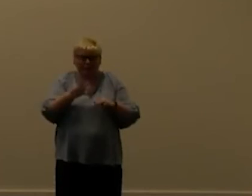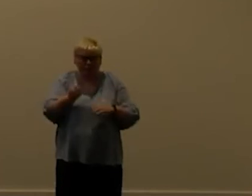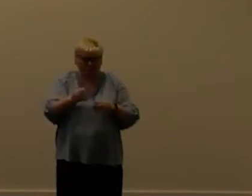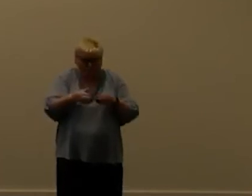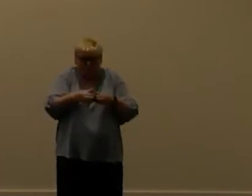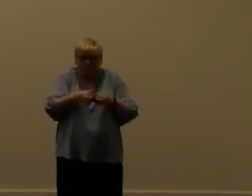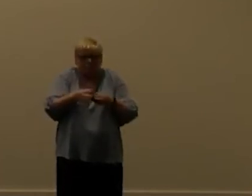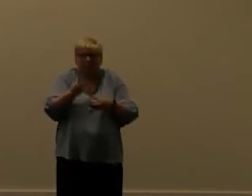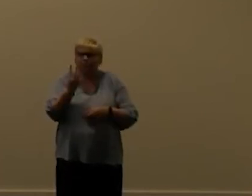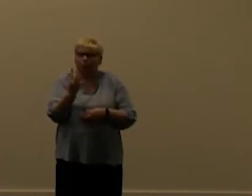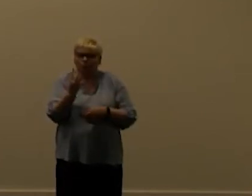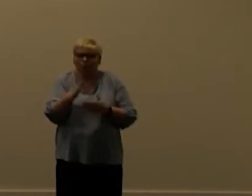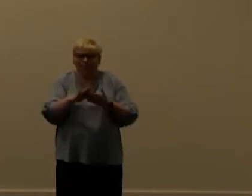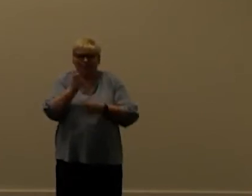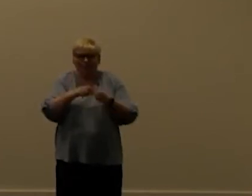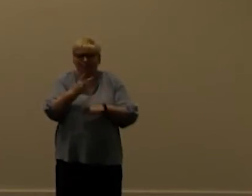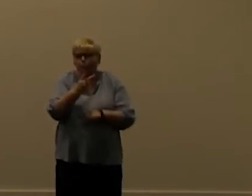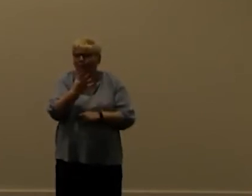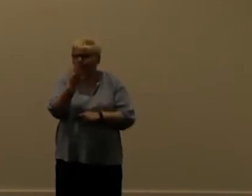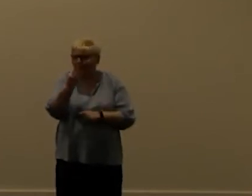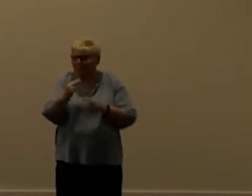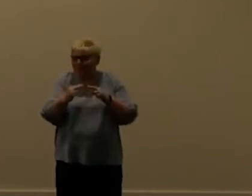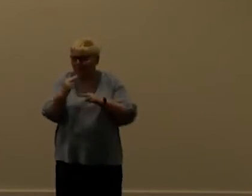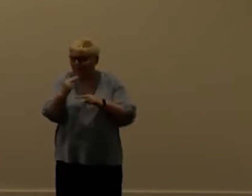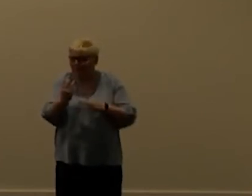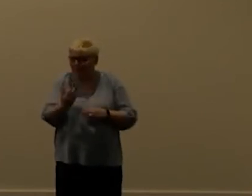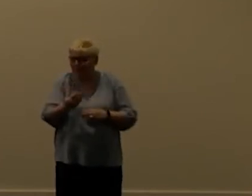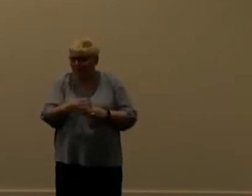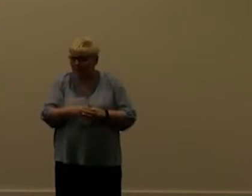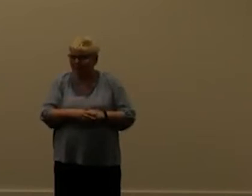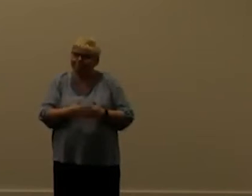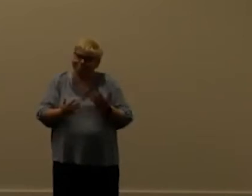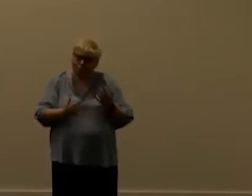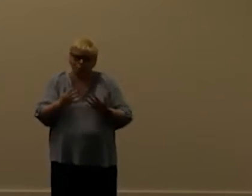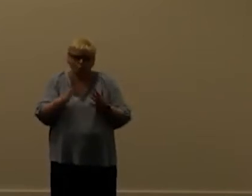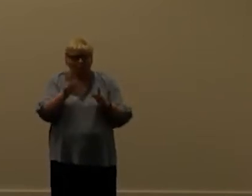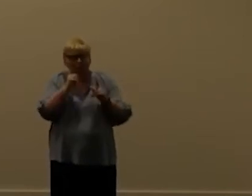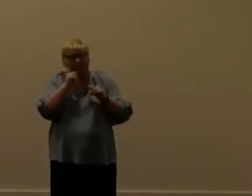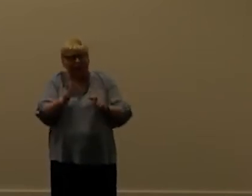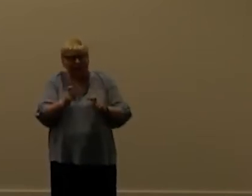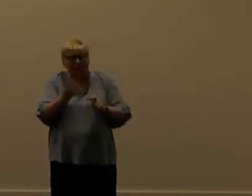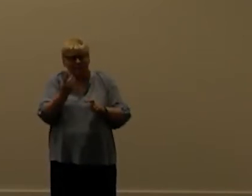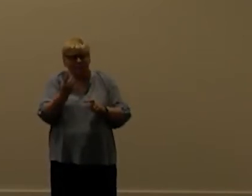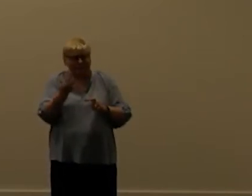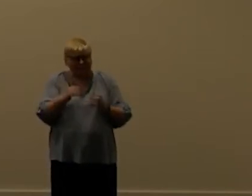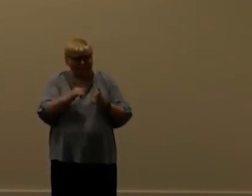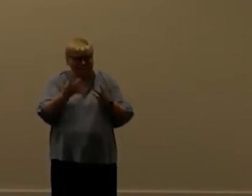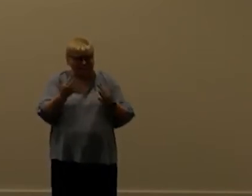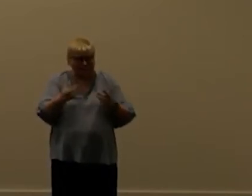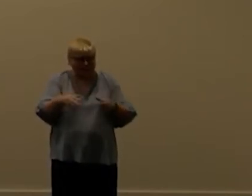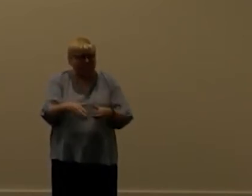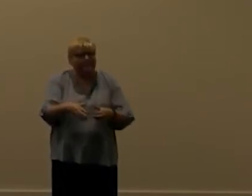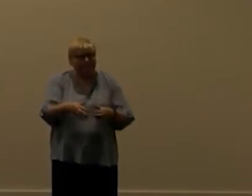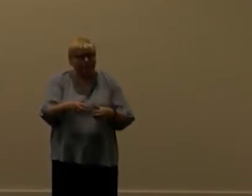four then you have a 25 increase instead so be careful about the size here of what